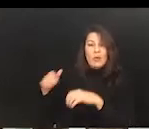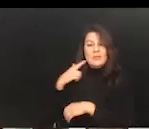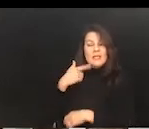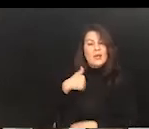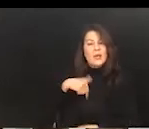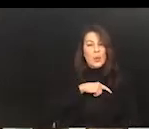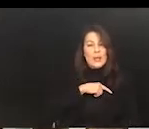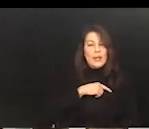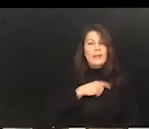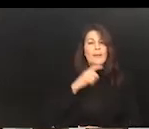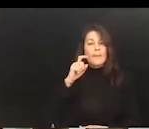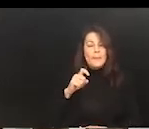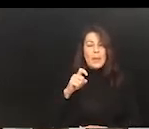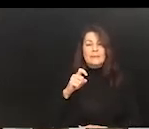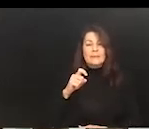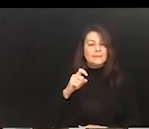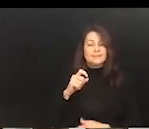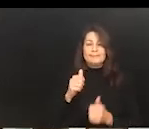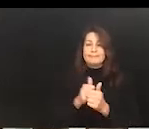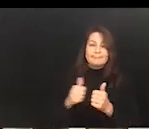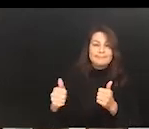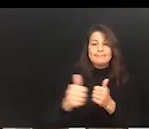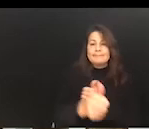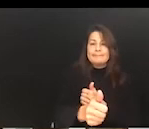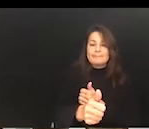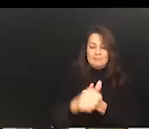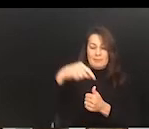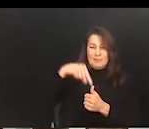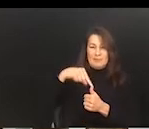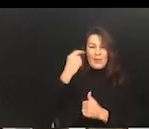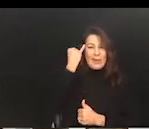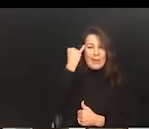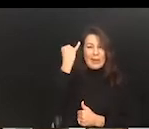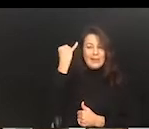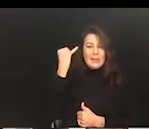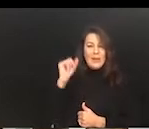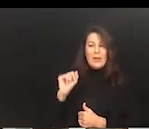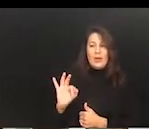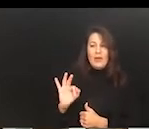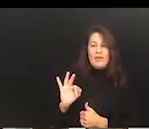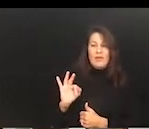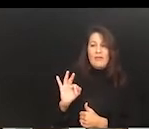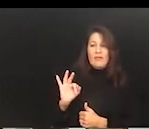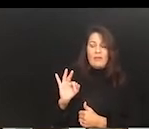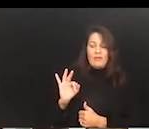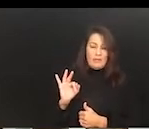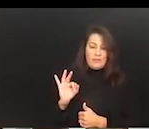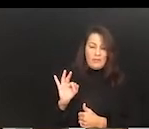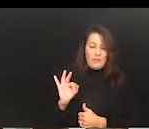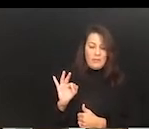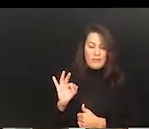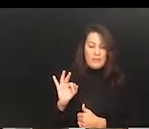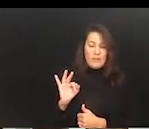to move beyond the idea of Milton, the economist Milton Friedman's idea that